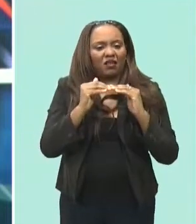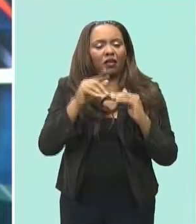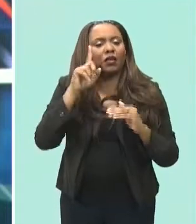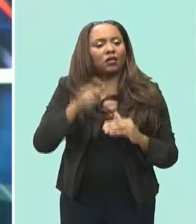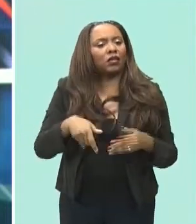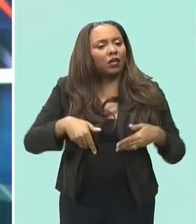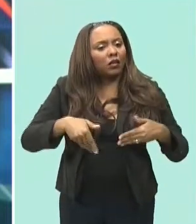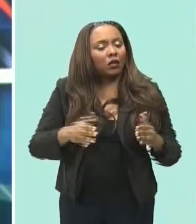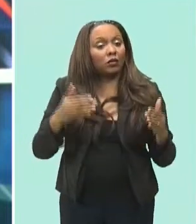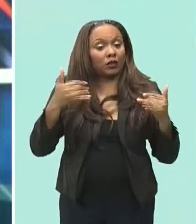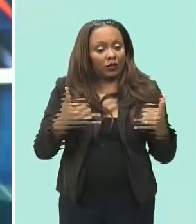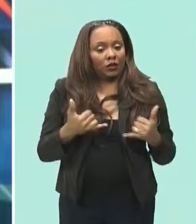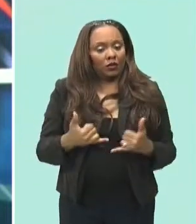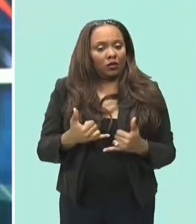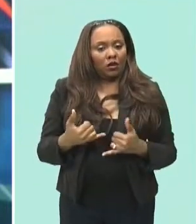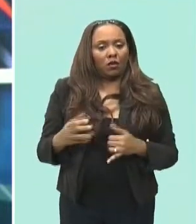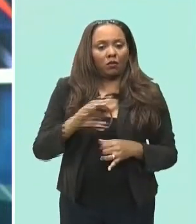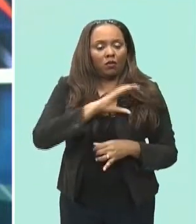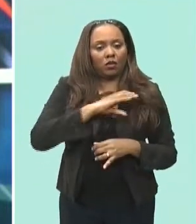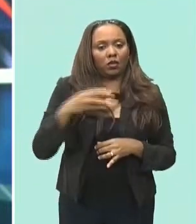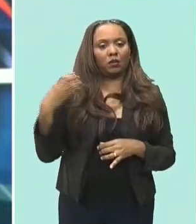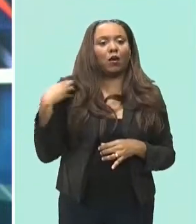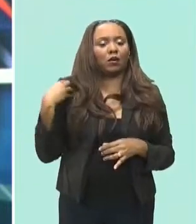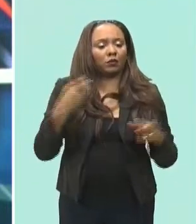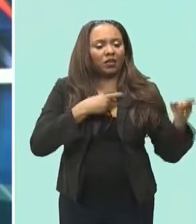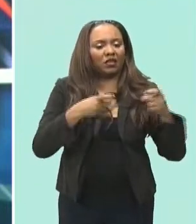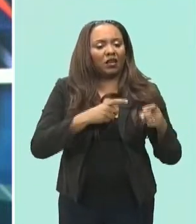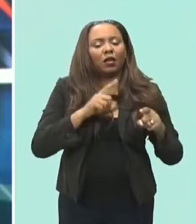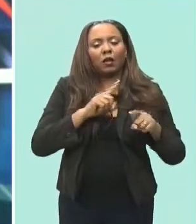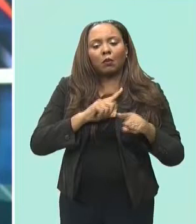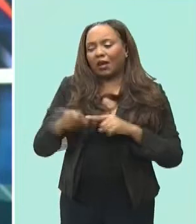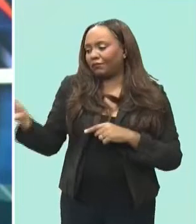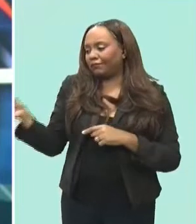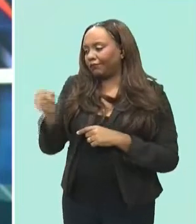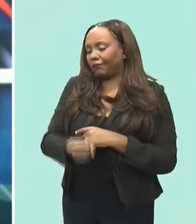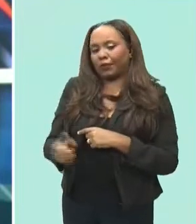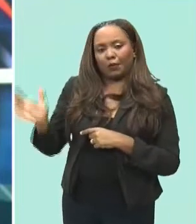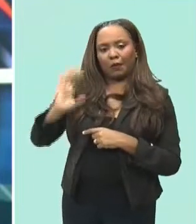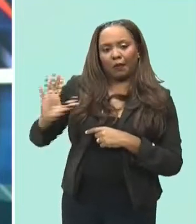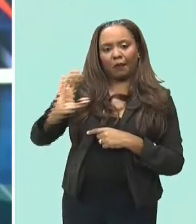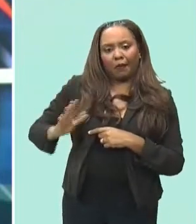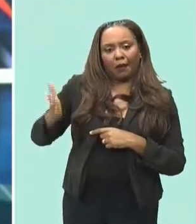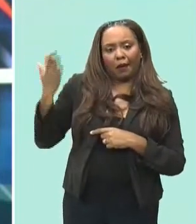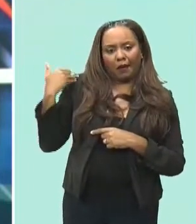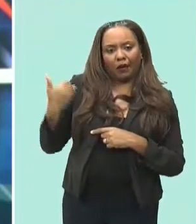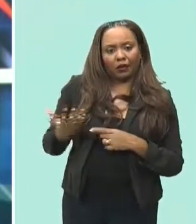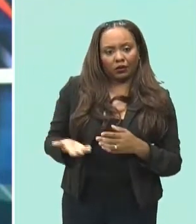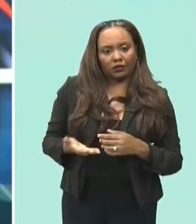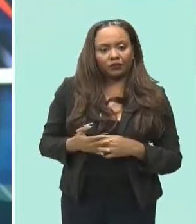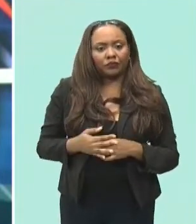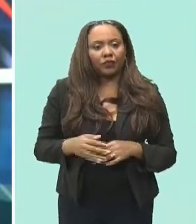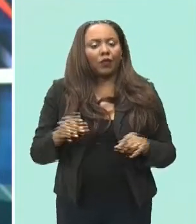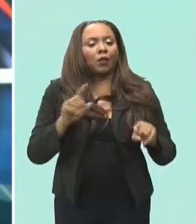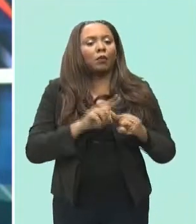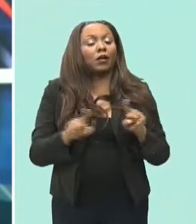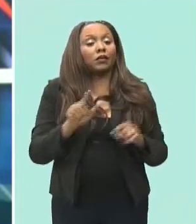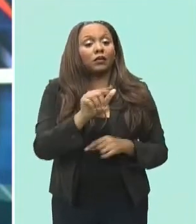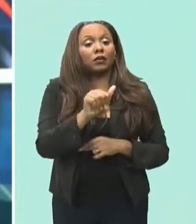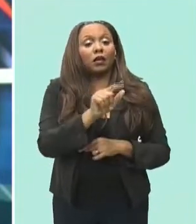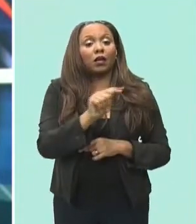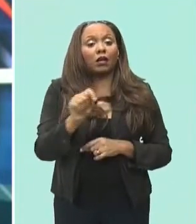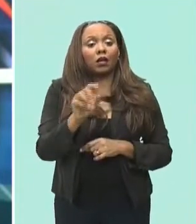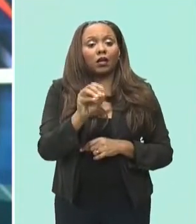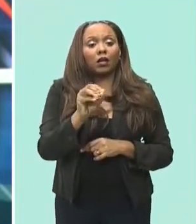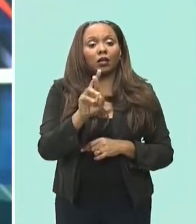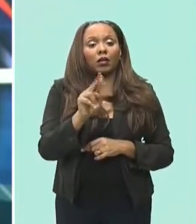tyron griffith speaking at the annual general meeting of the barbados association of journalists and media workers or barjam mr marshall said mr